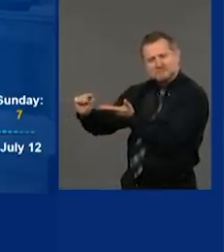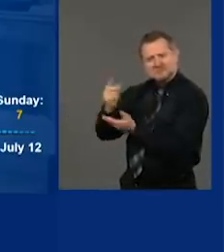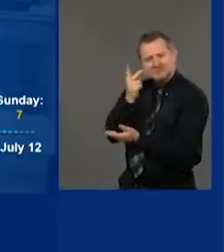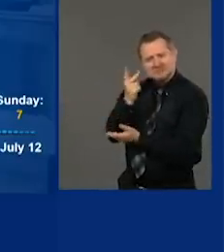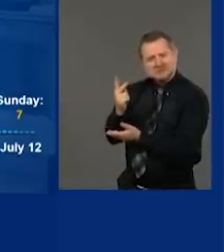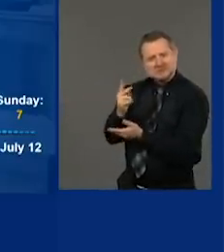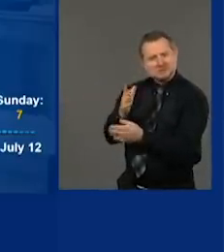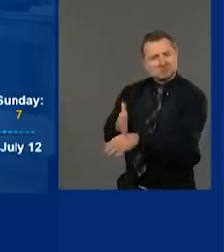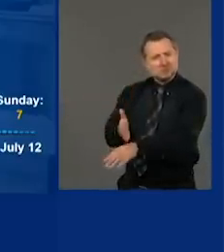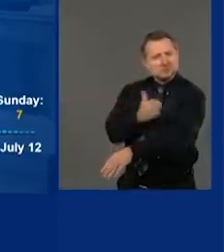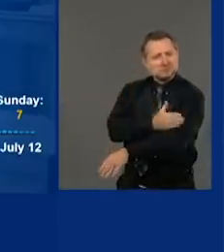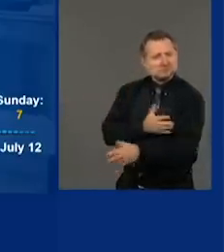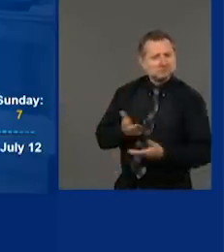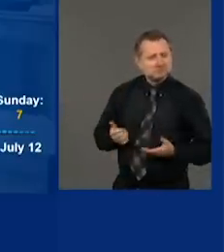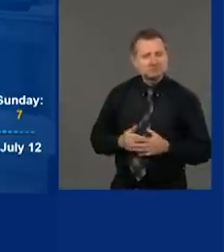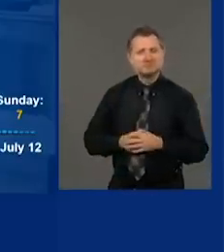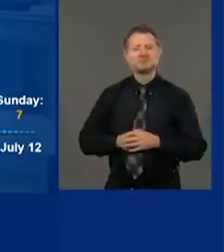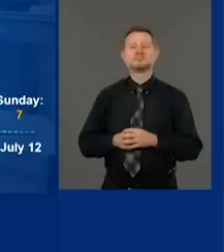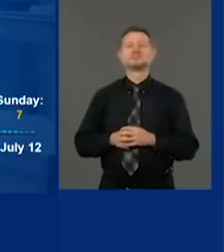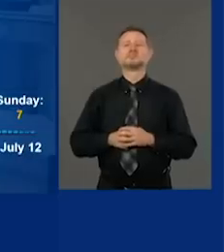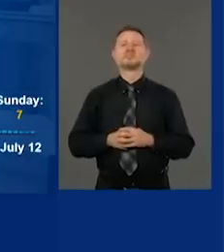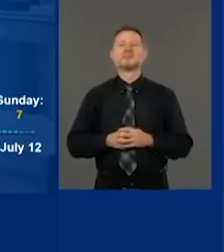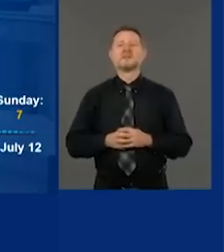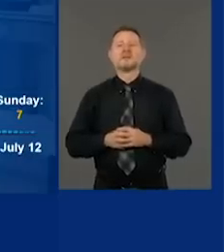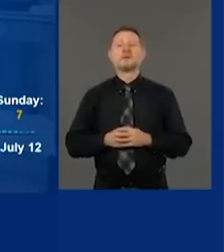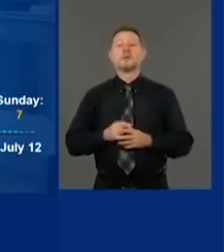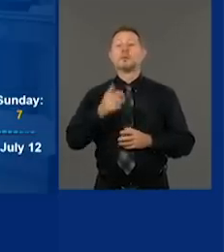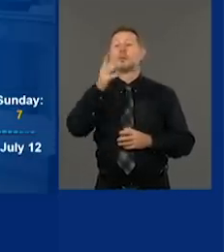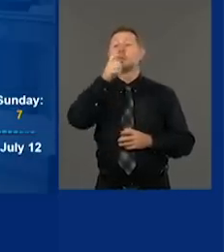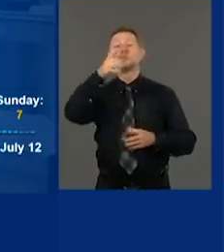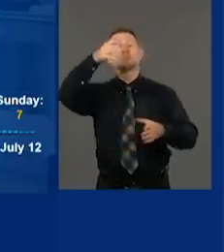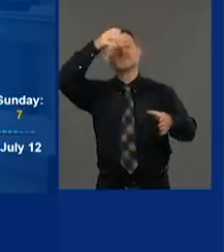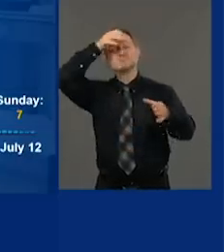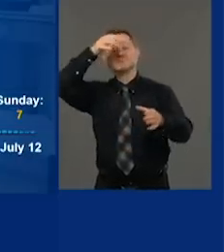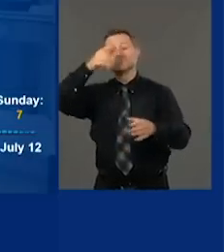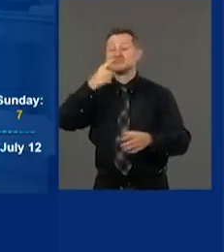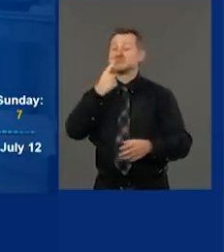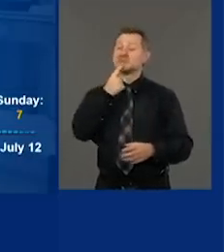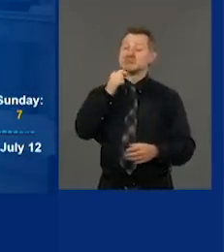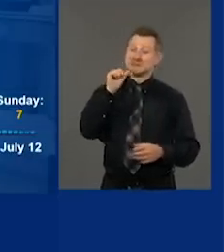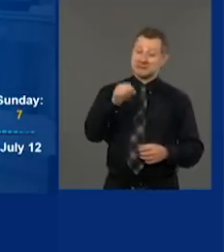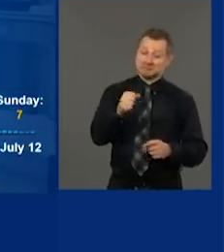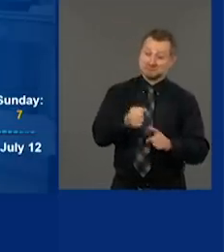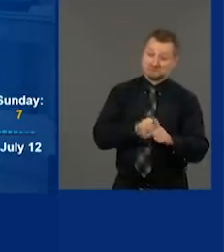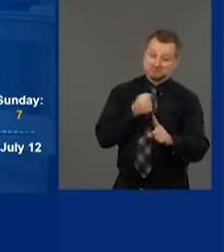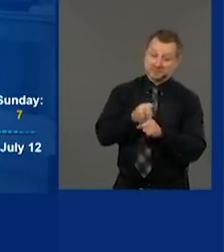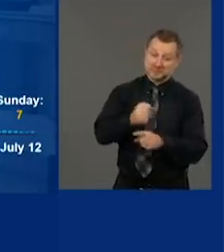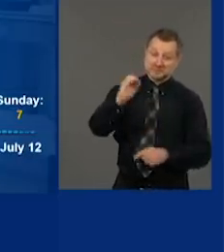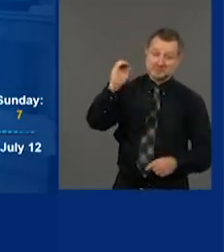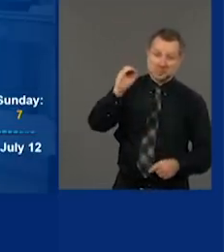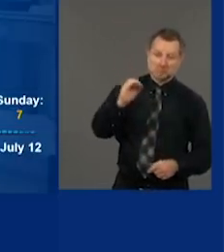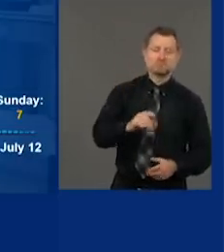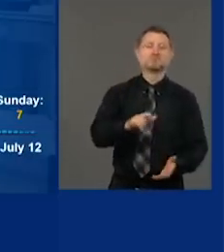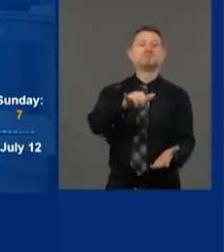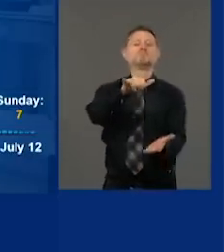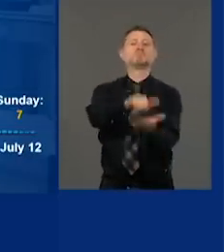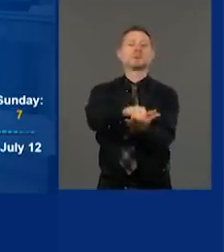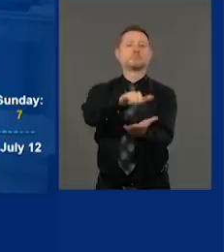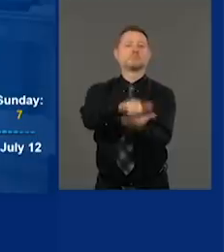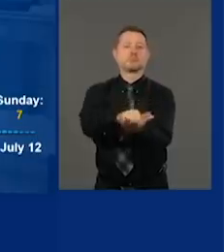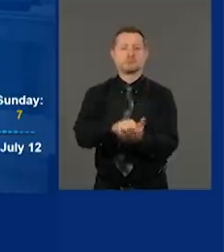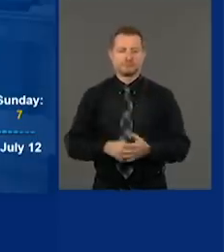the experts say to me, you'll never really get to zero on the number of deaths